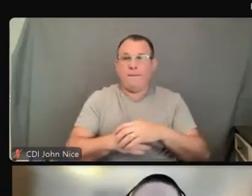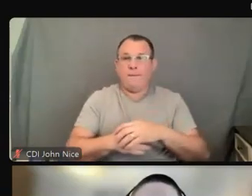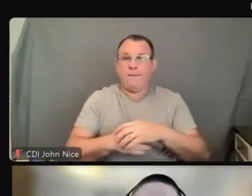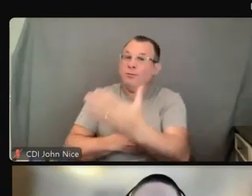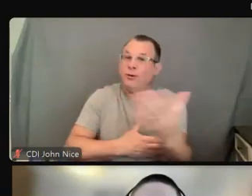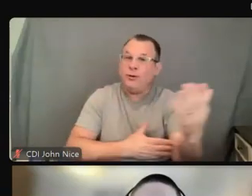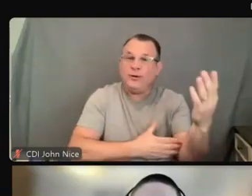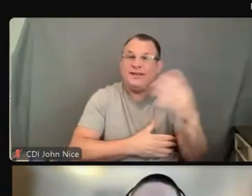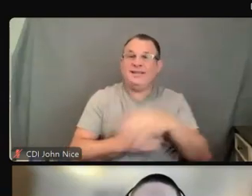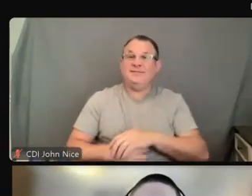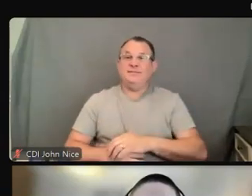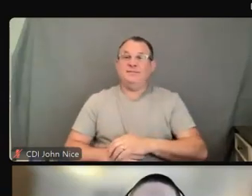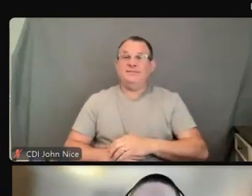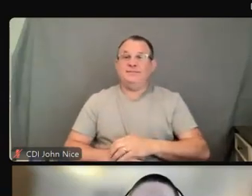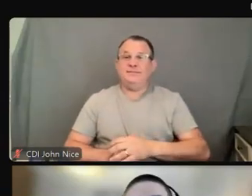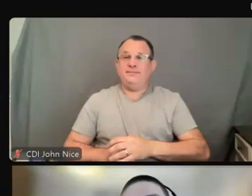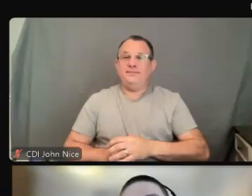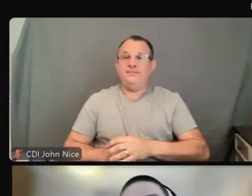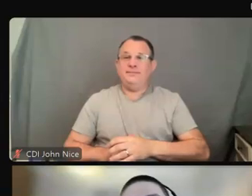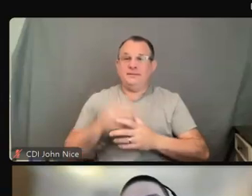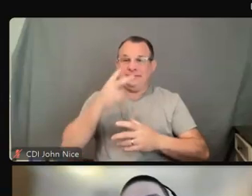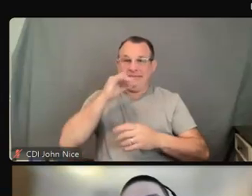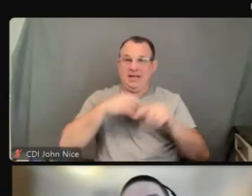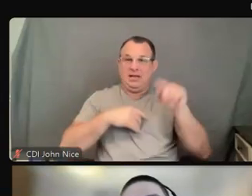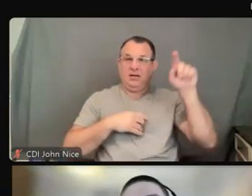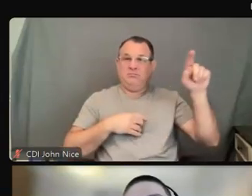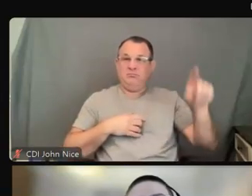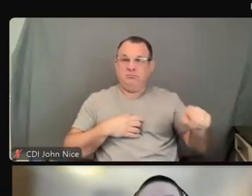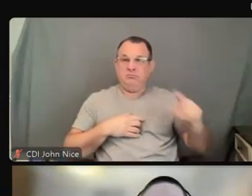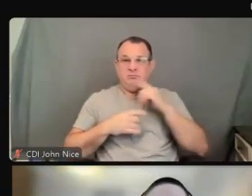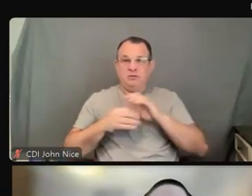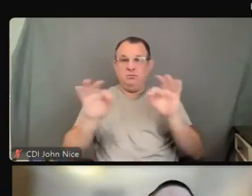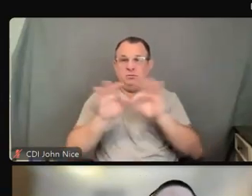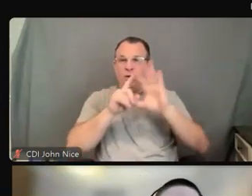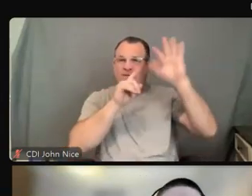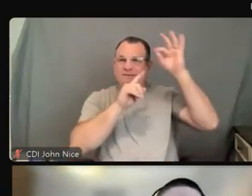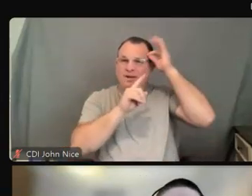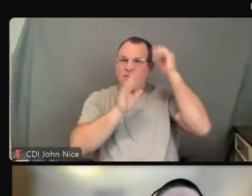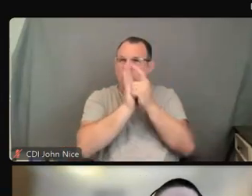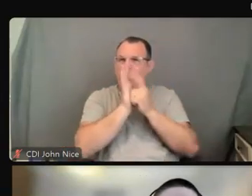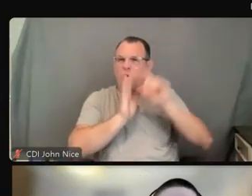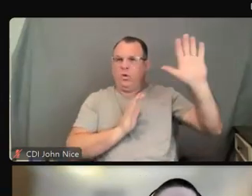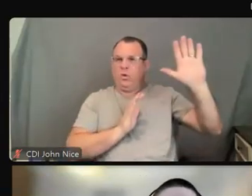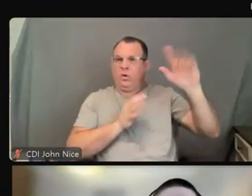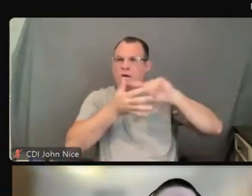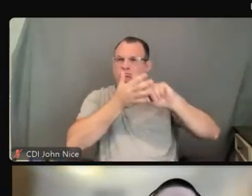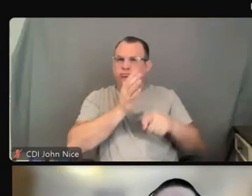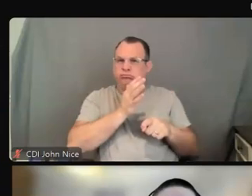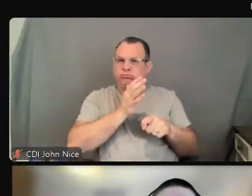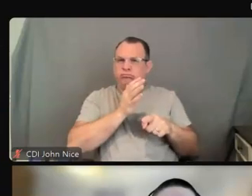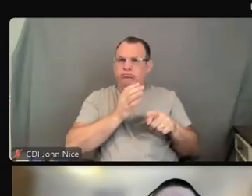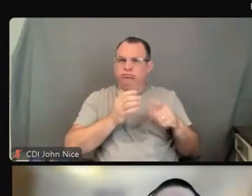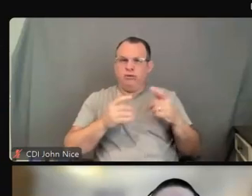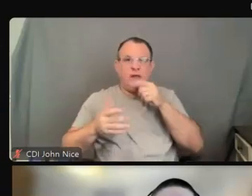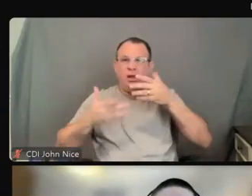about the three major federal laws that prohibit discrimination on the basis of disability. I'm